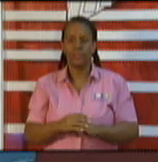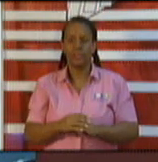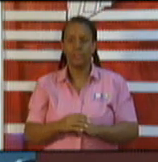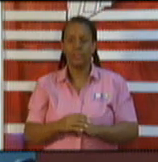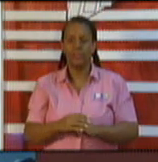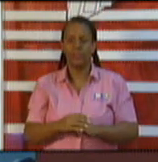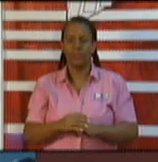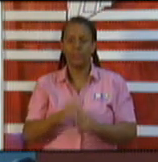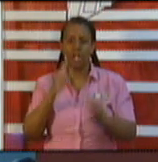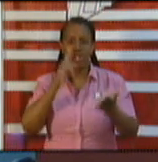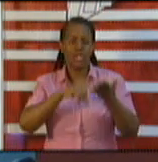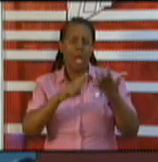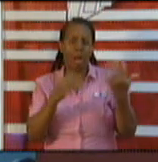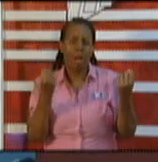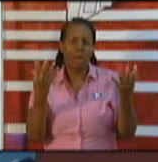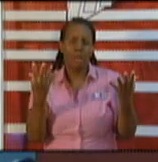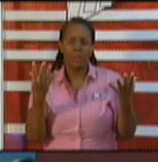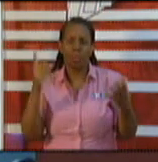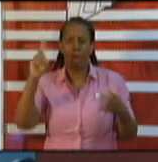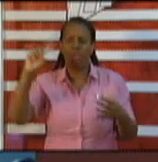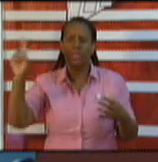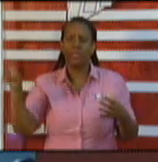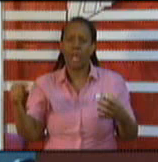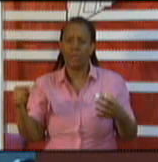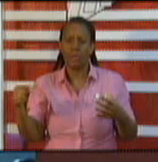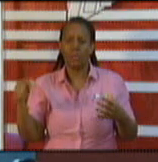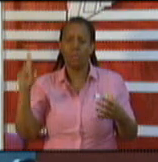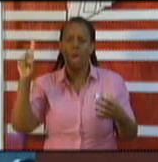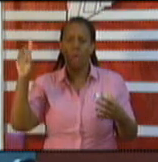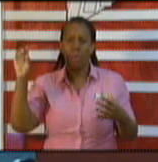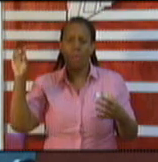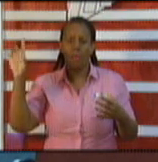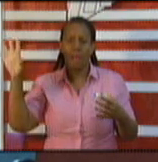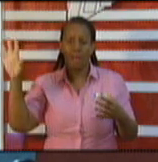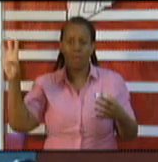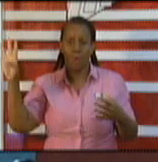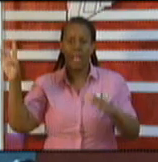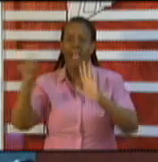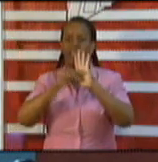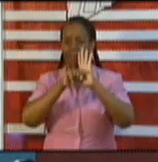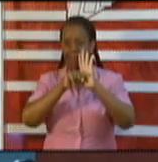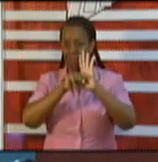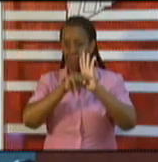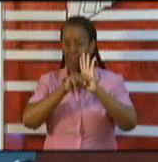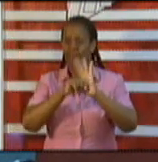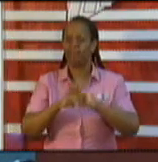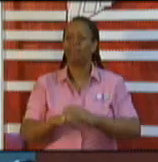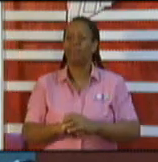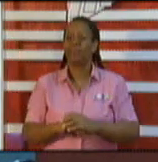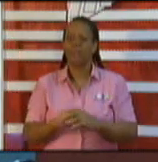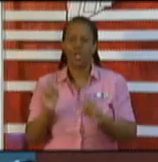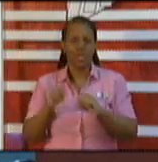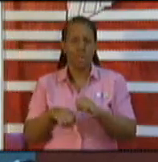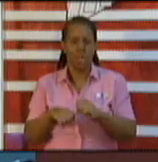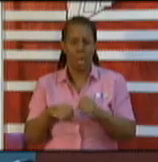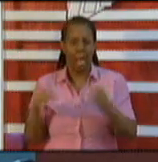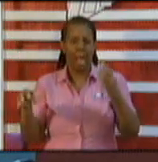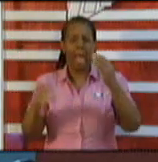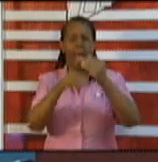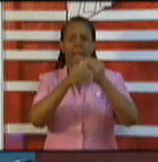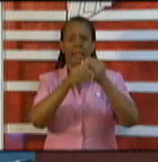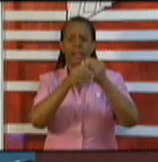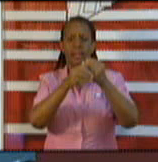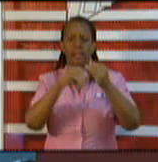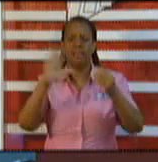1,154, all negative. So, that brings us to a total of 5,139 tests